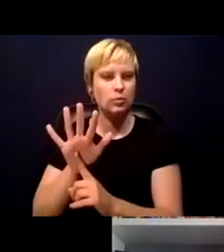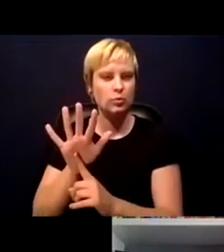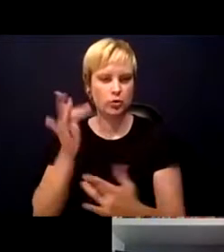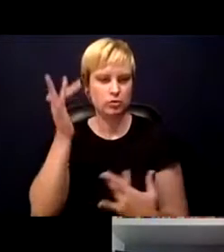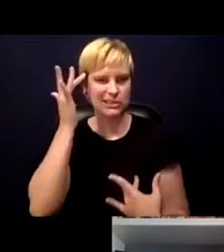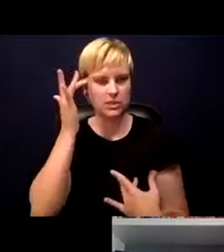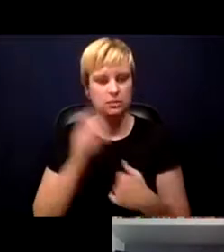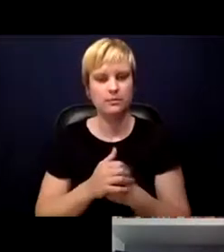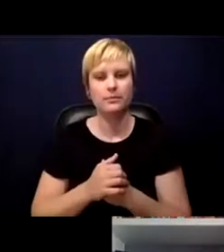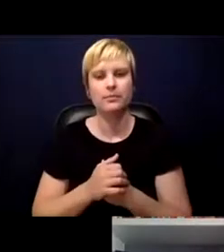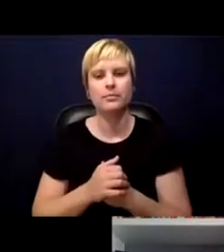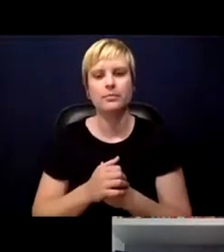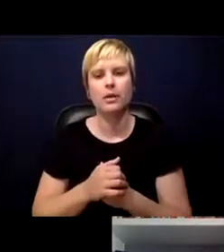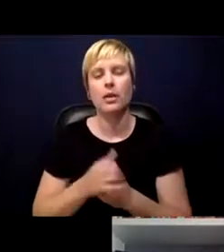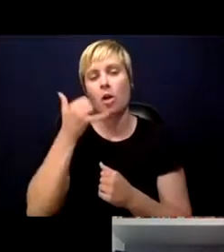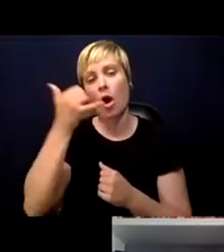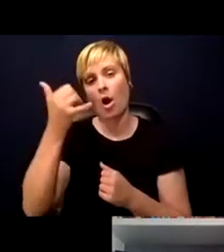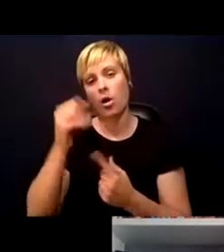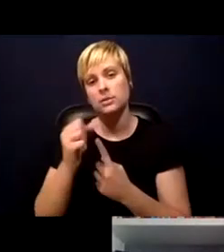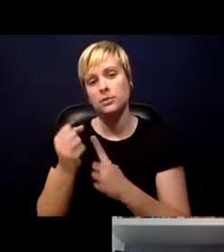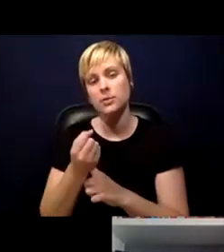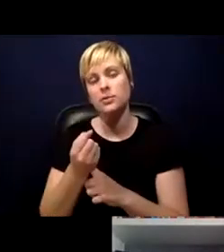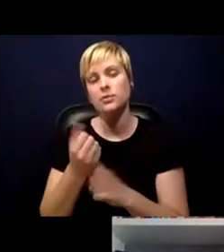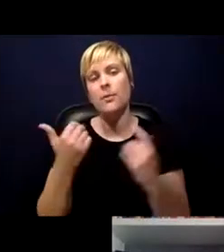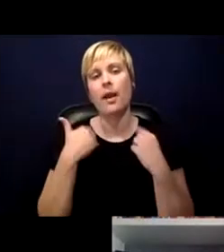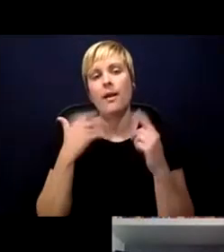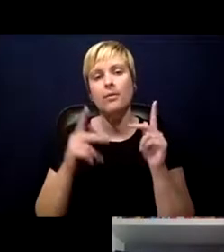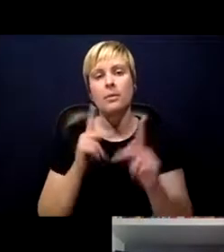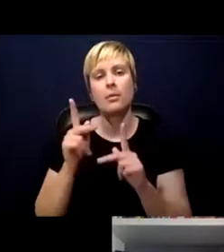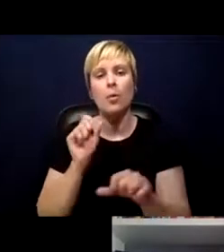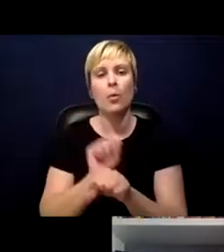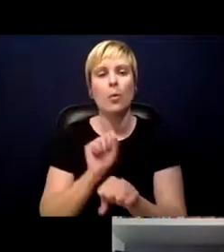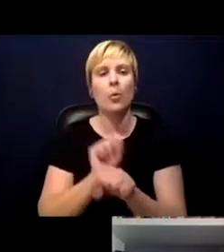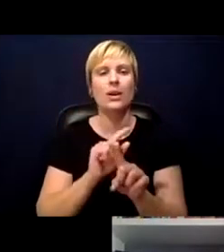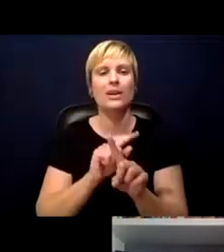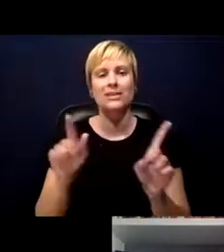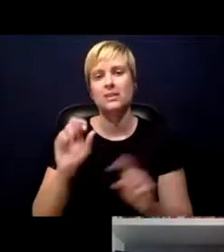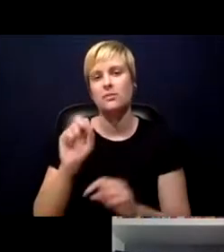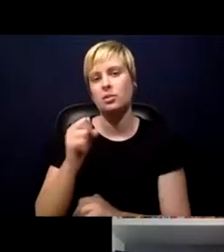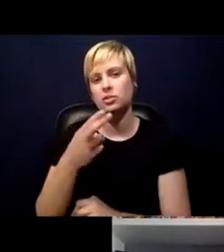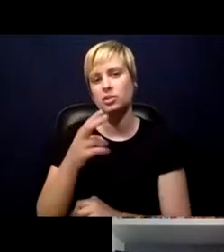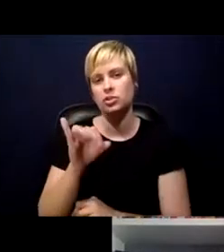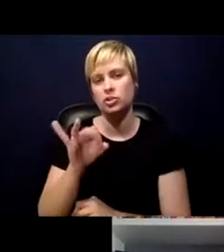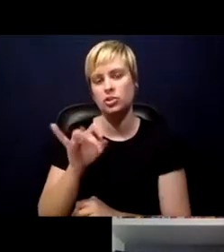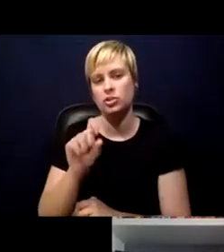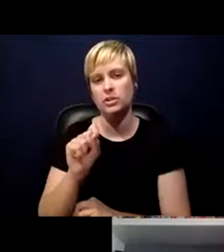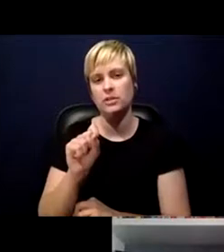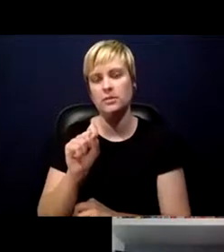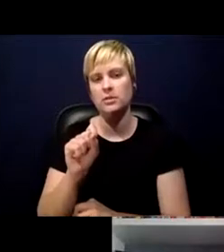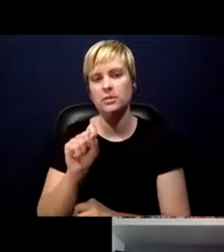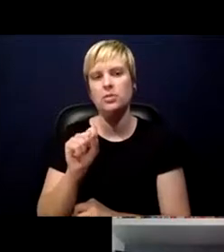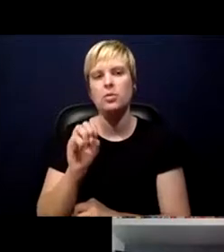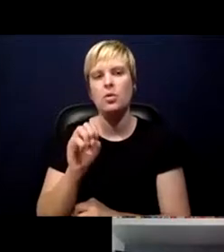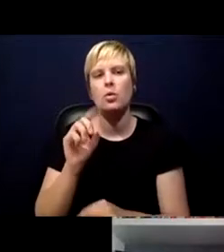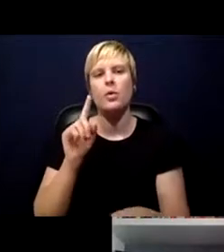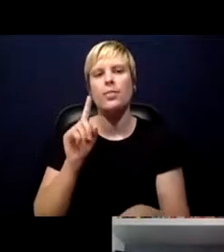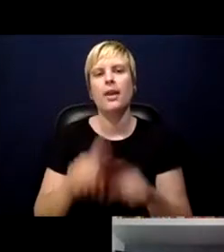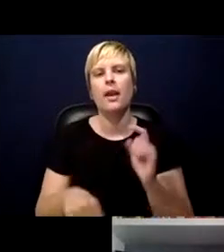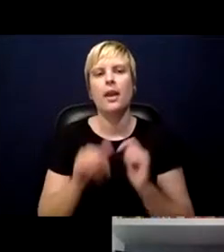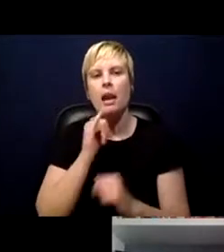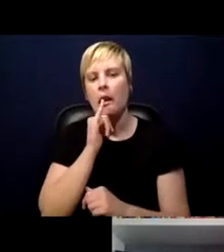In the calling situation, we have people working different shifts so that there is no way that they can accidentally